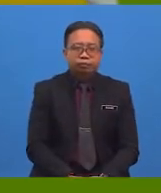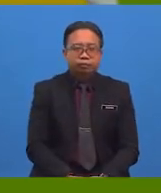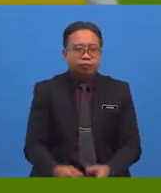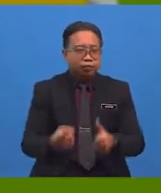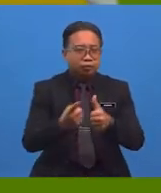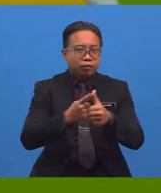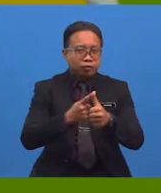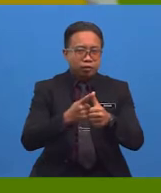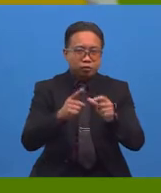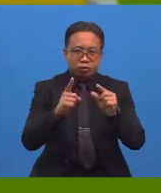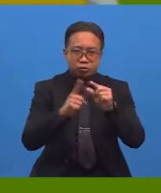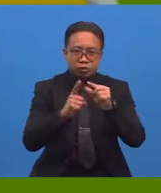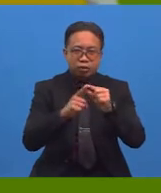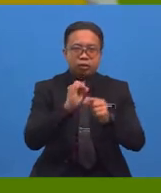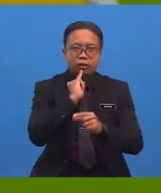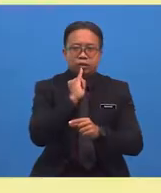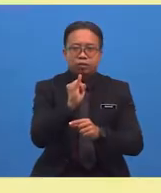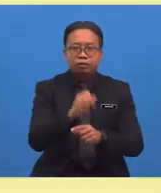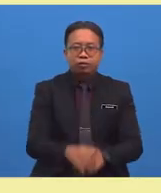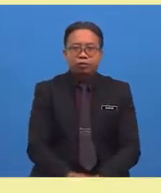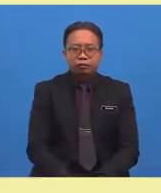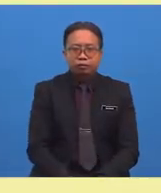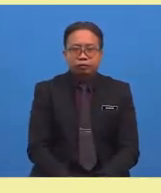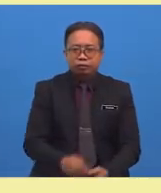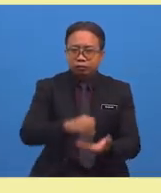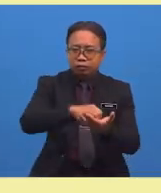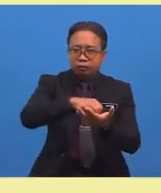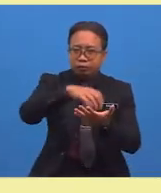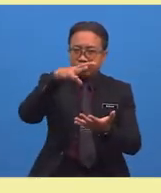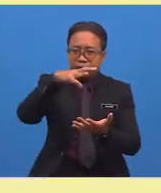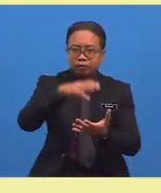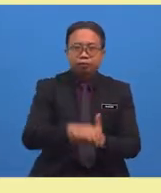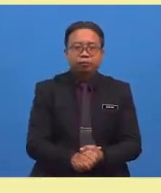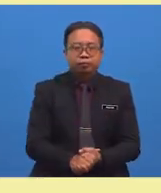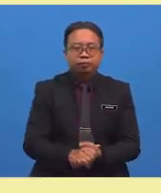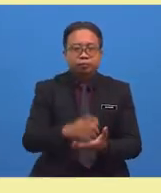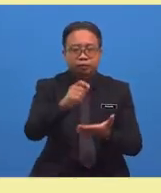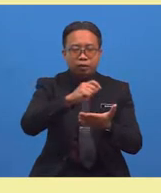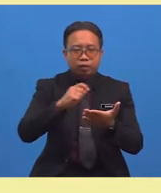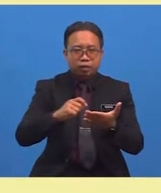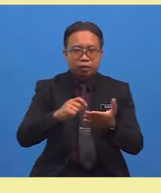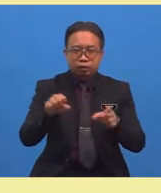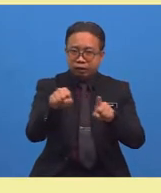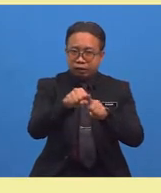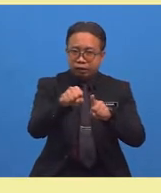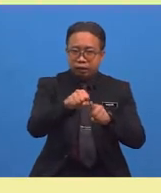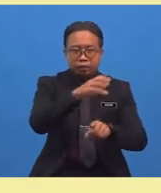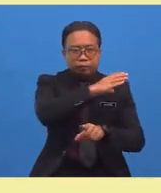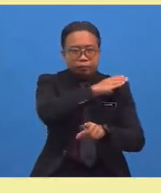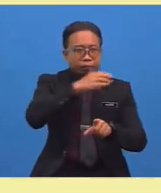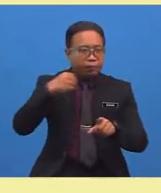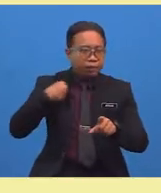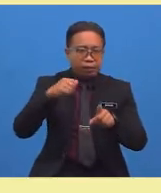The first word is expensive. Write down the synonym and